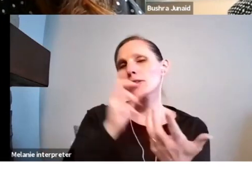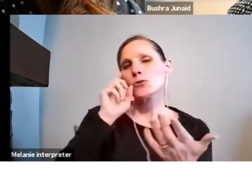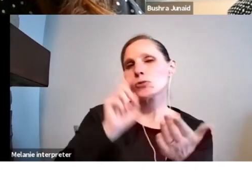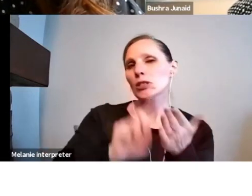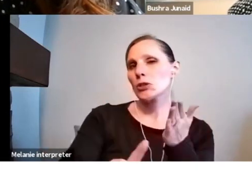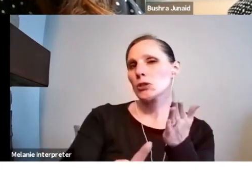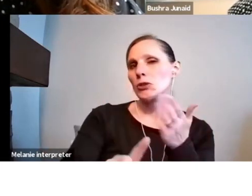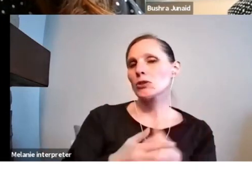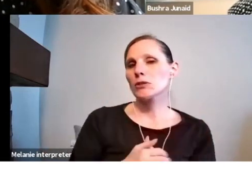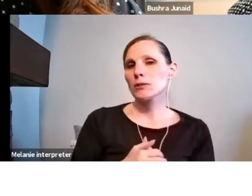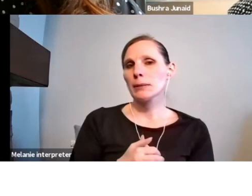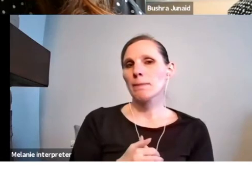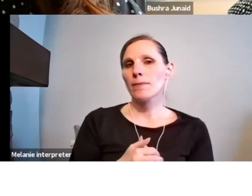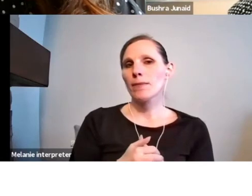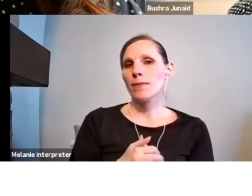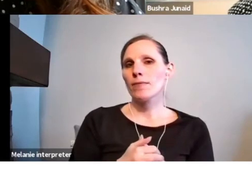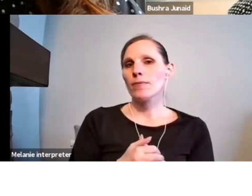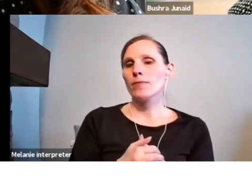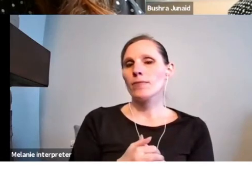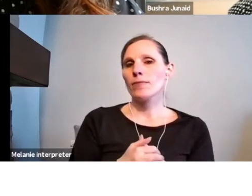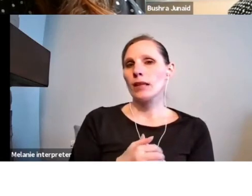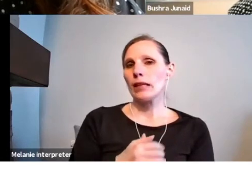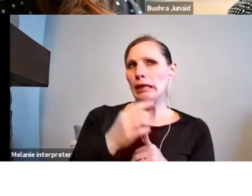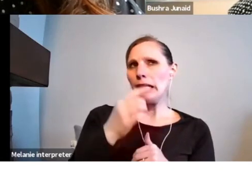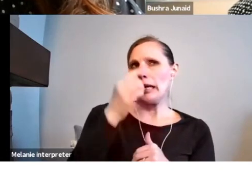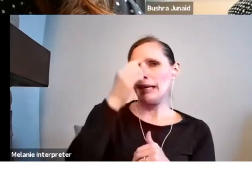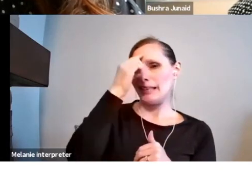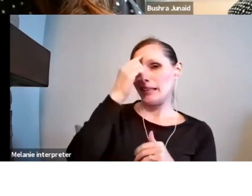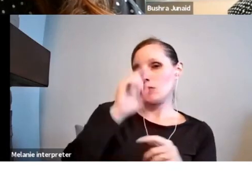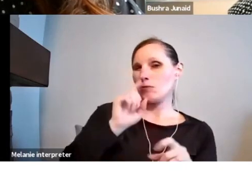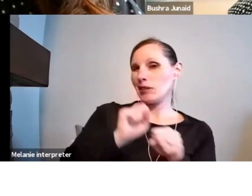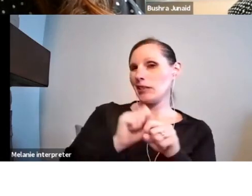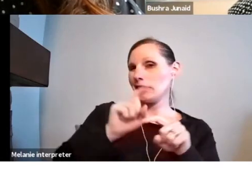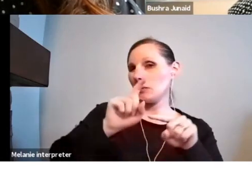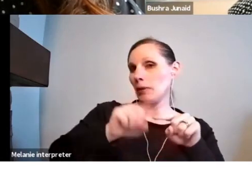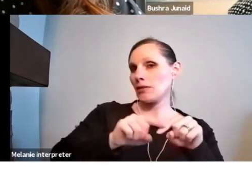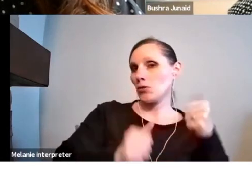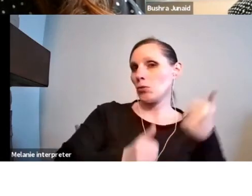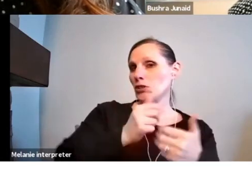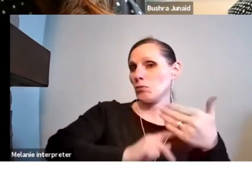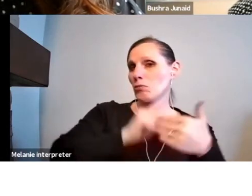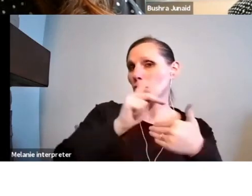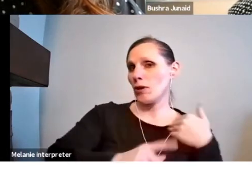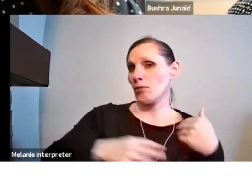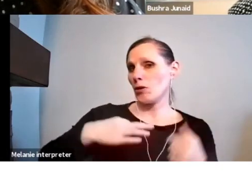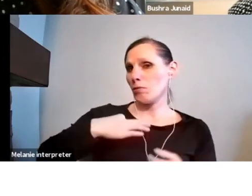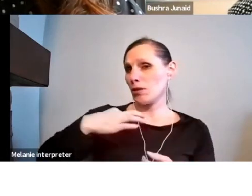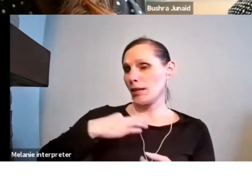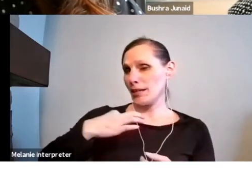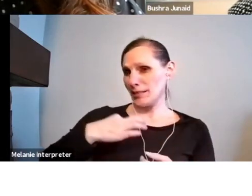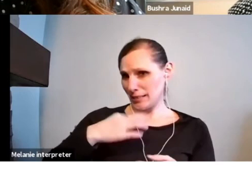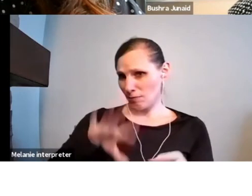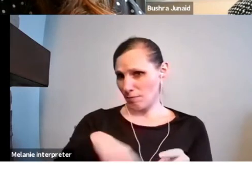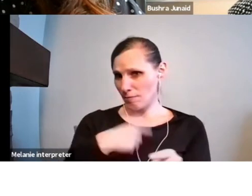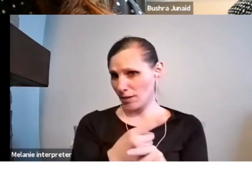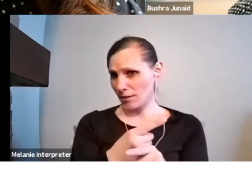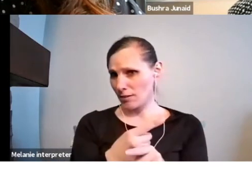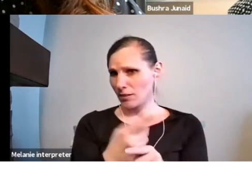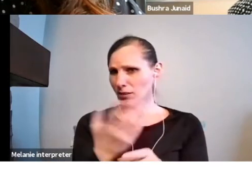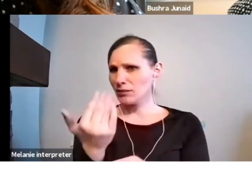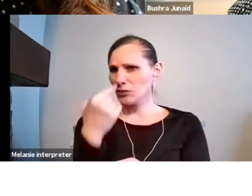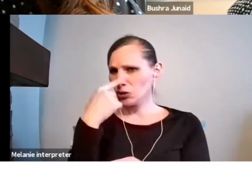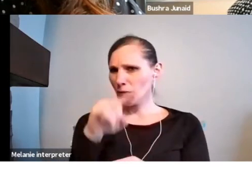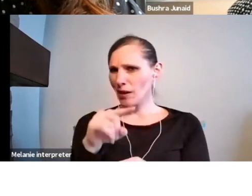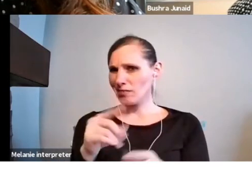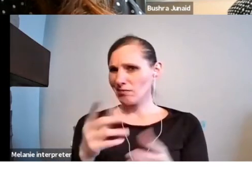I think this is mainly dependent on the program you apply to. But can you talk about what's